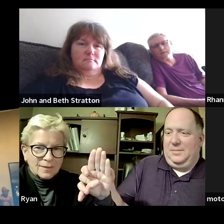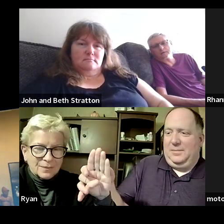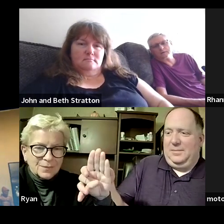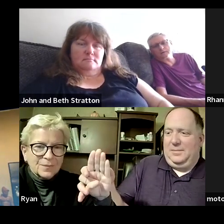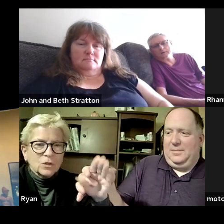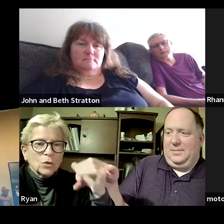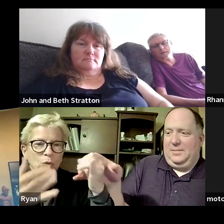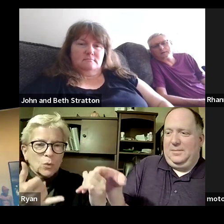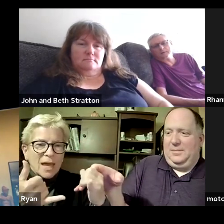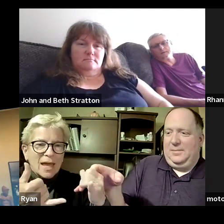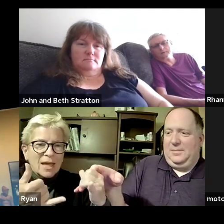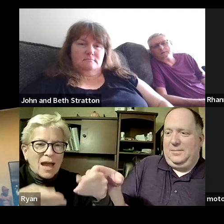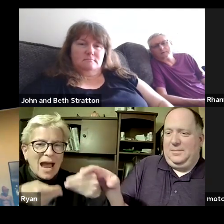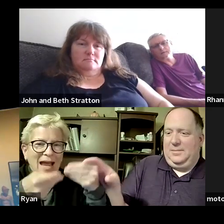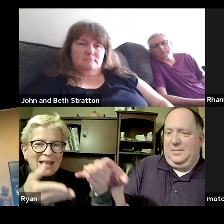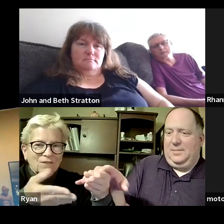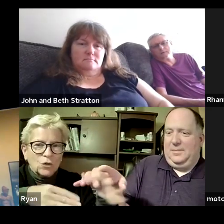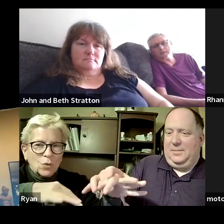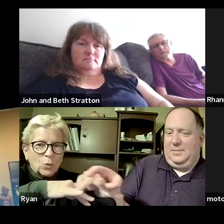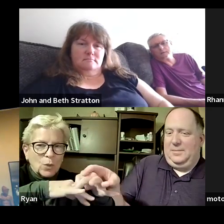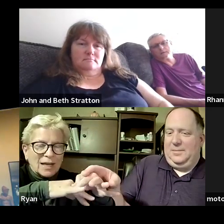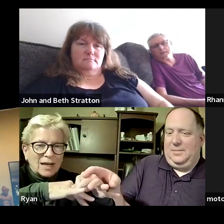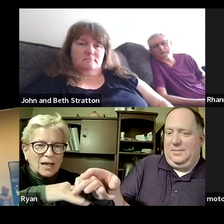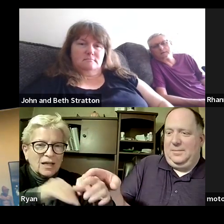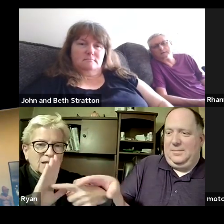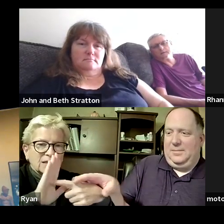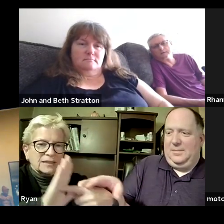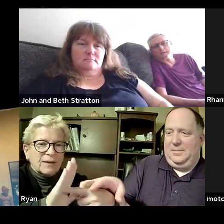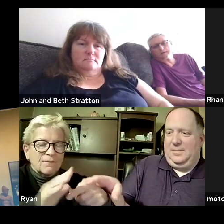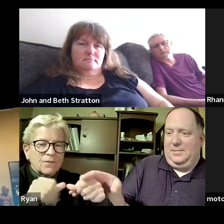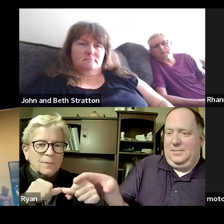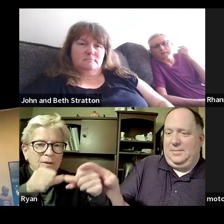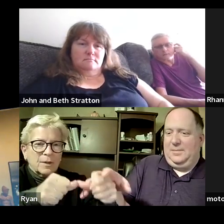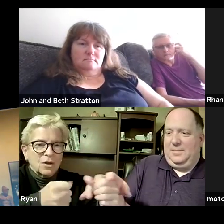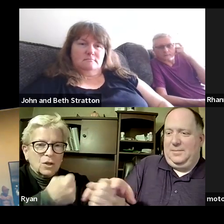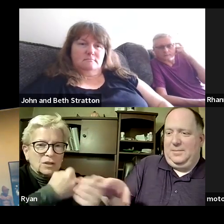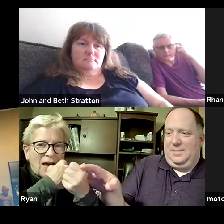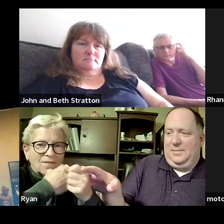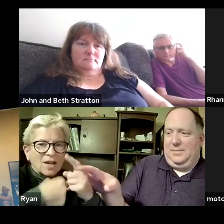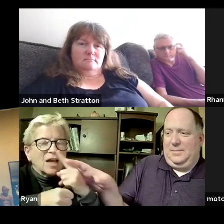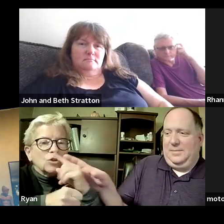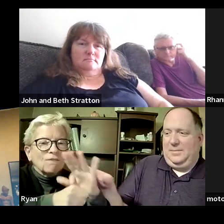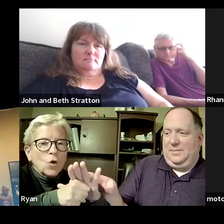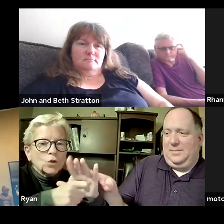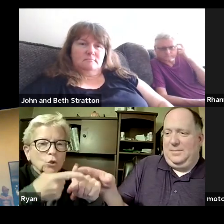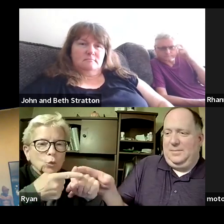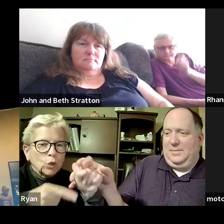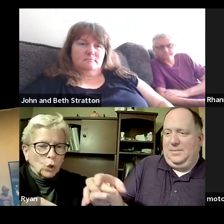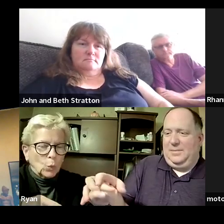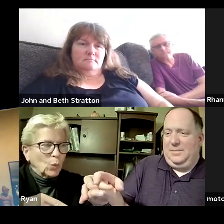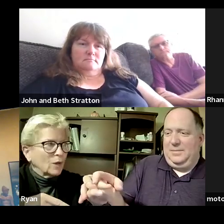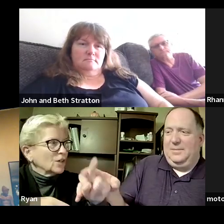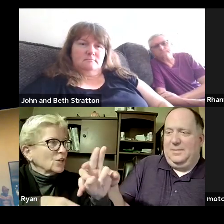today i give you this ring as a symbol of my eternal love and devotion to you wear this ring